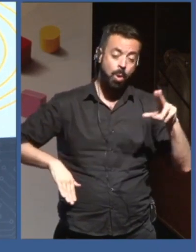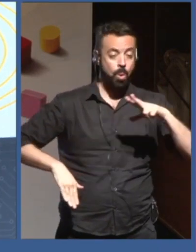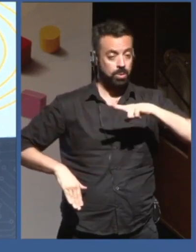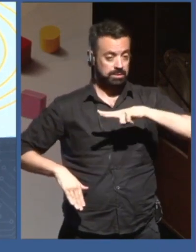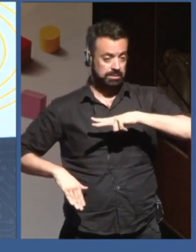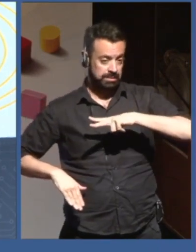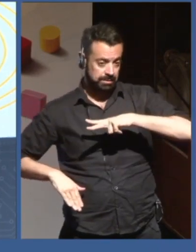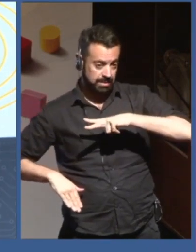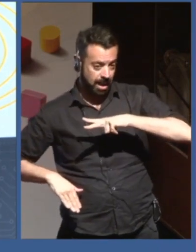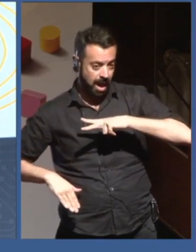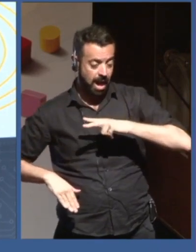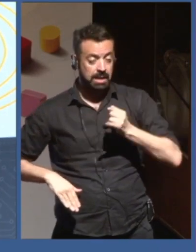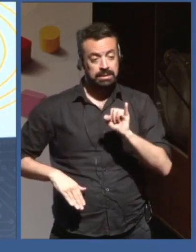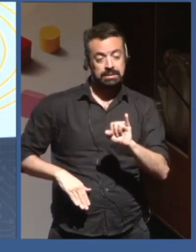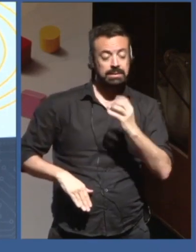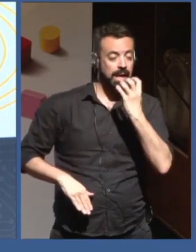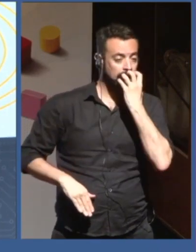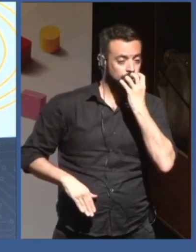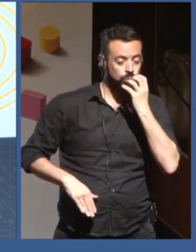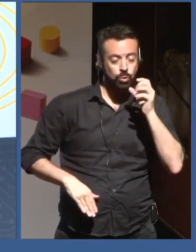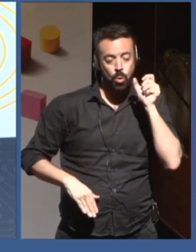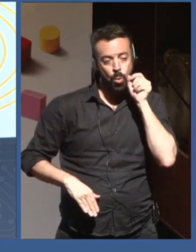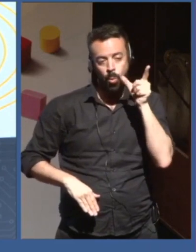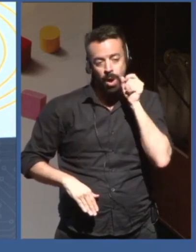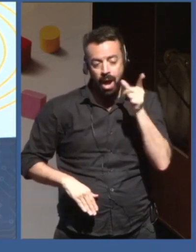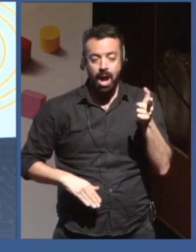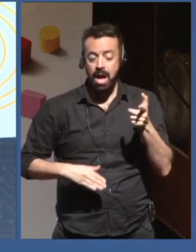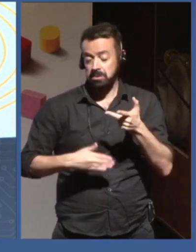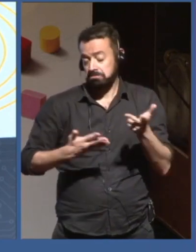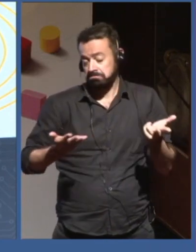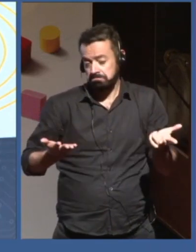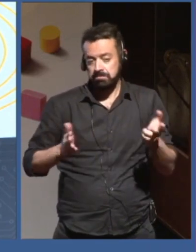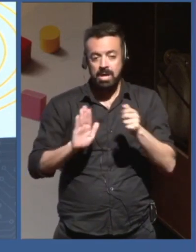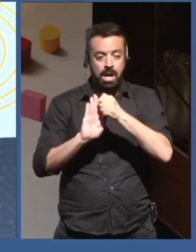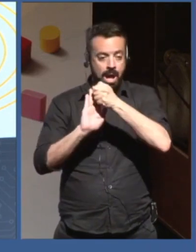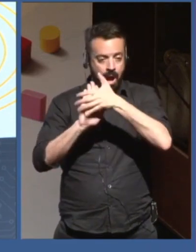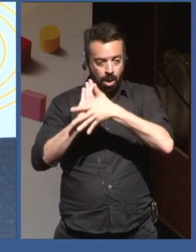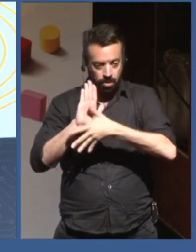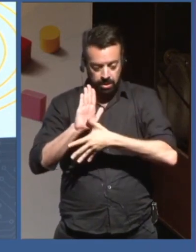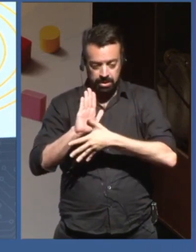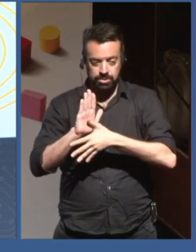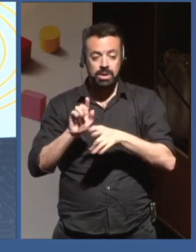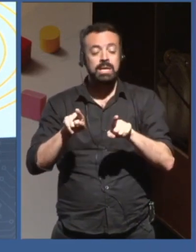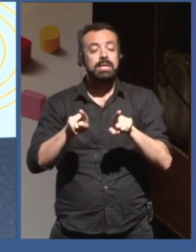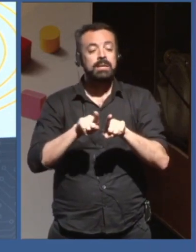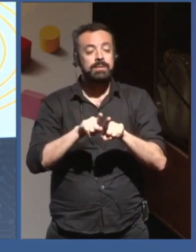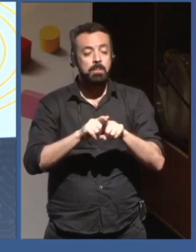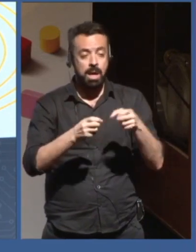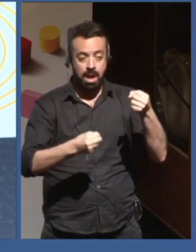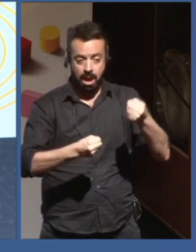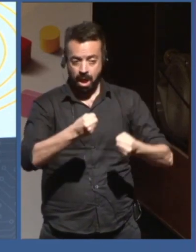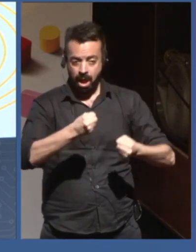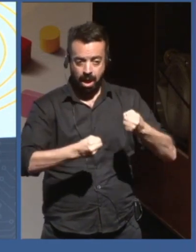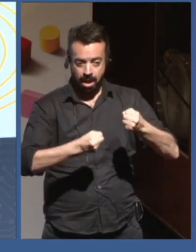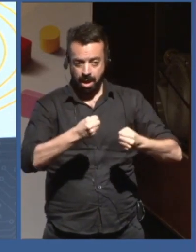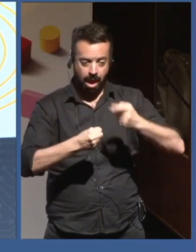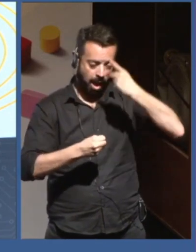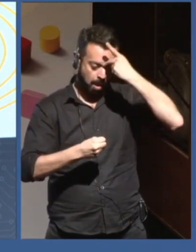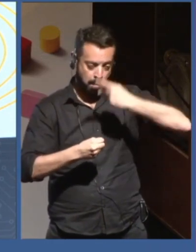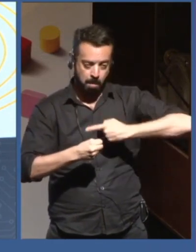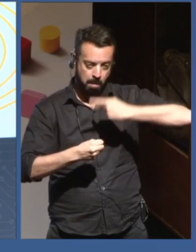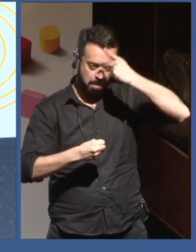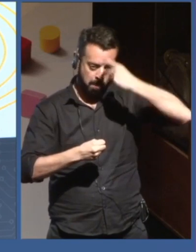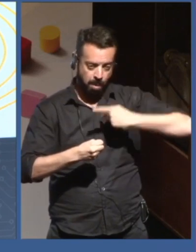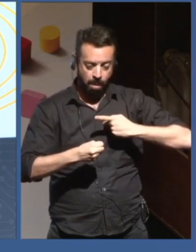Likewise, a driverless car is going to become very good at driving, at taking you in 10 years probably to the airport